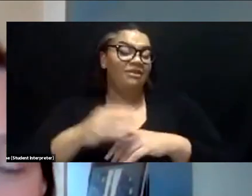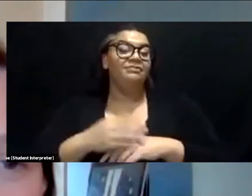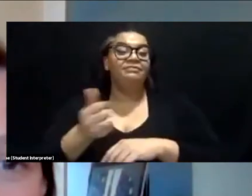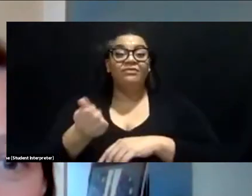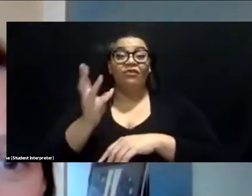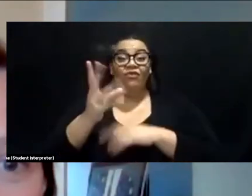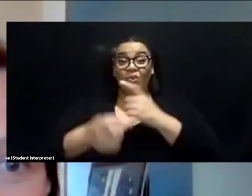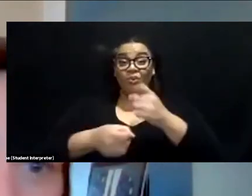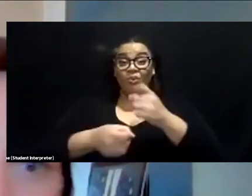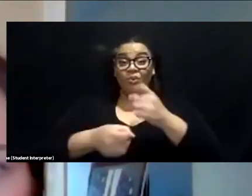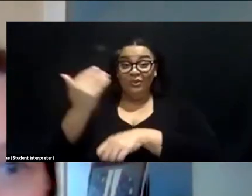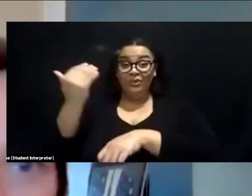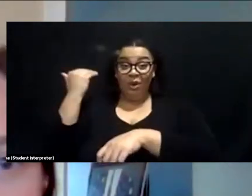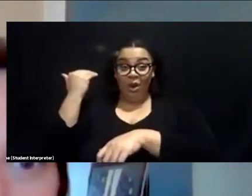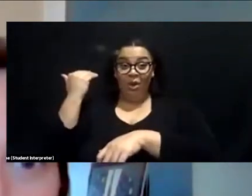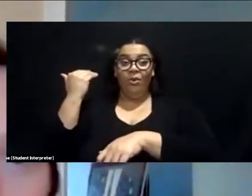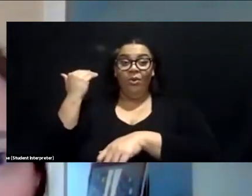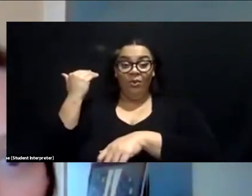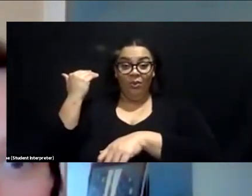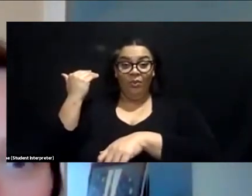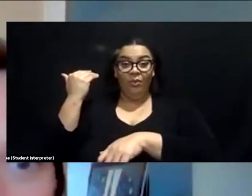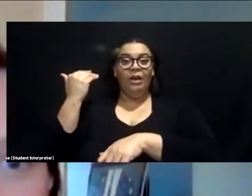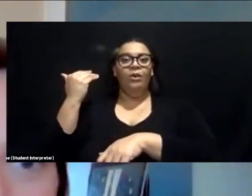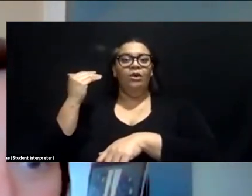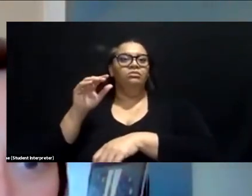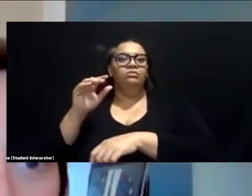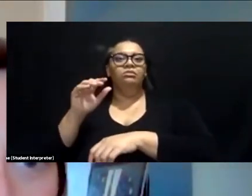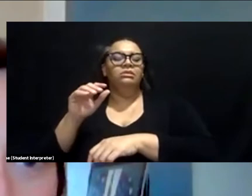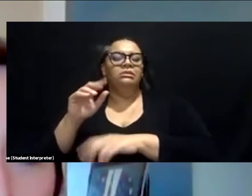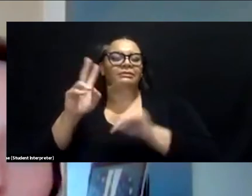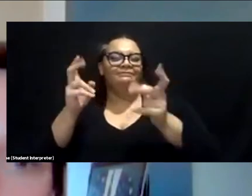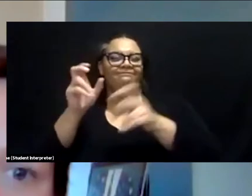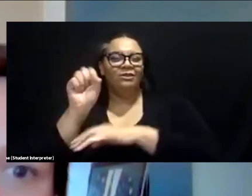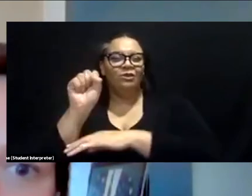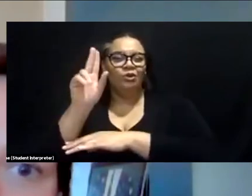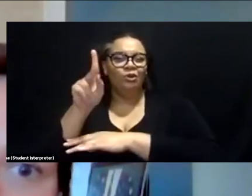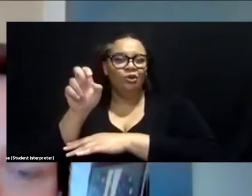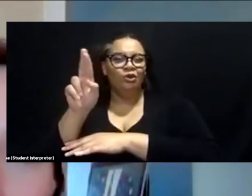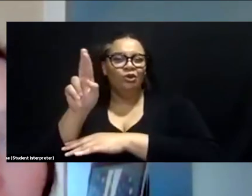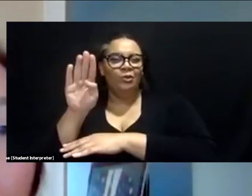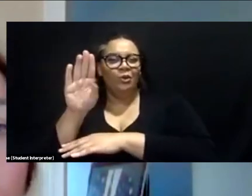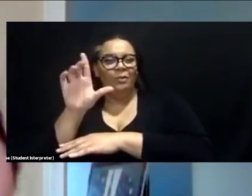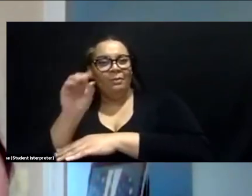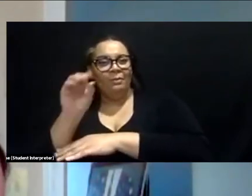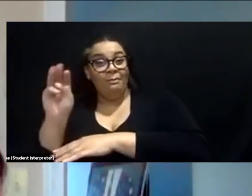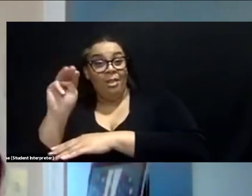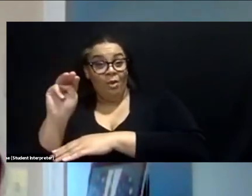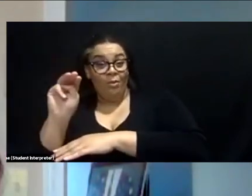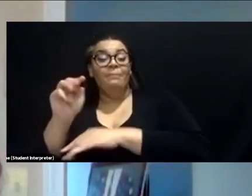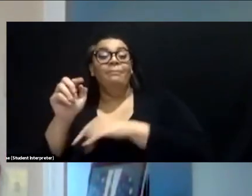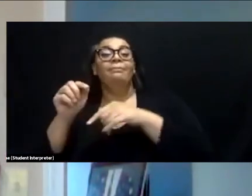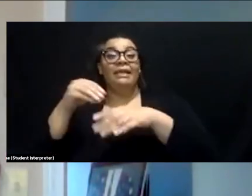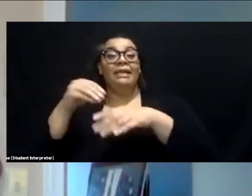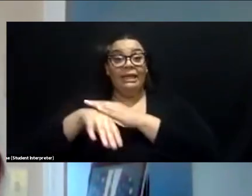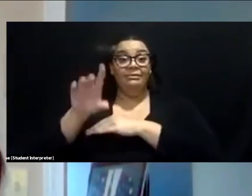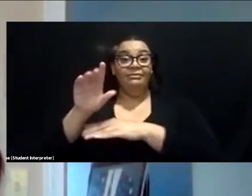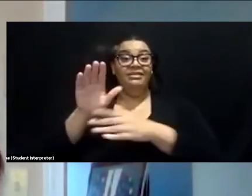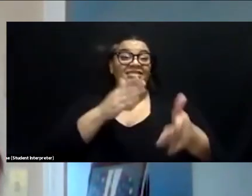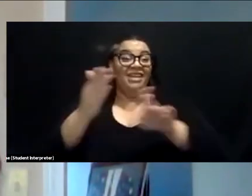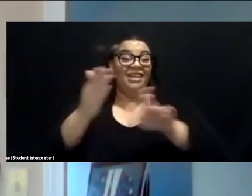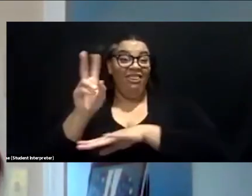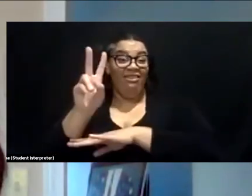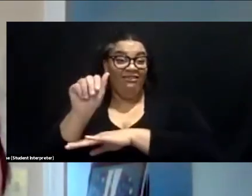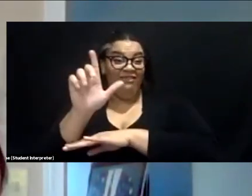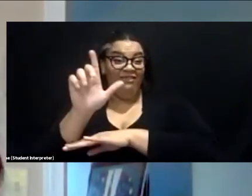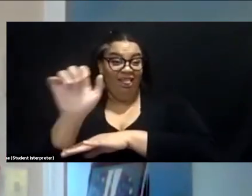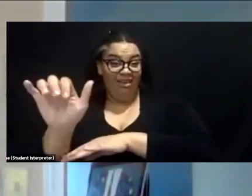was, I don't remember how many years ago, it was like super bloom, like everywhere, especially in Death Valley. Did you guys experience that? And